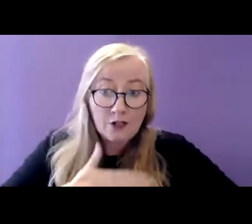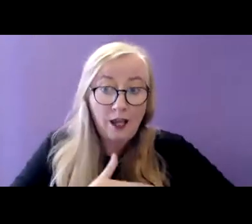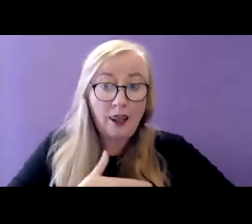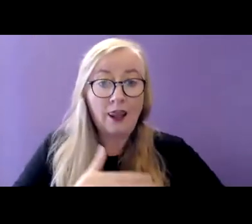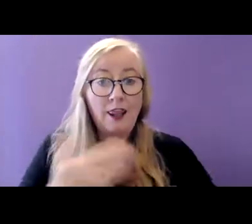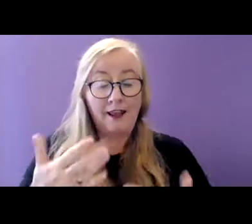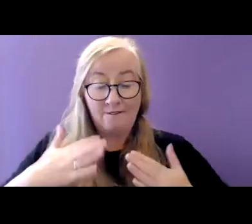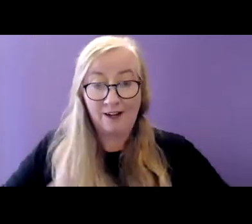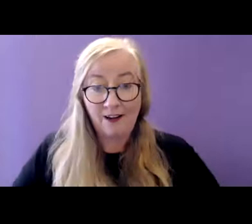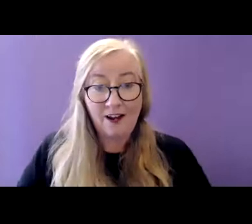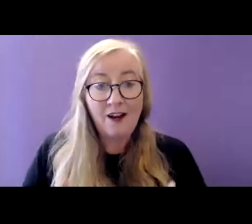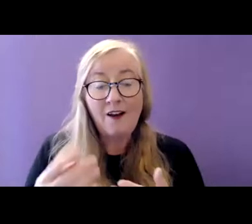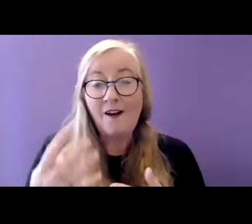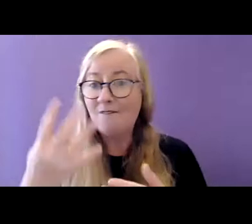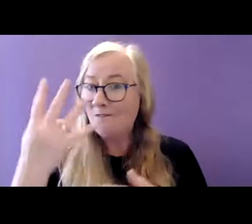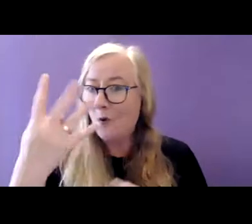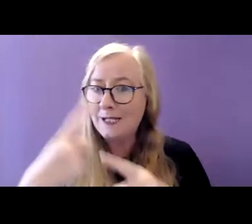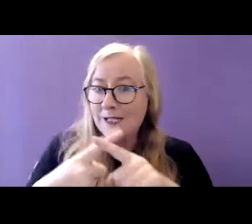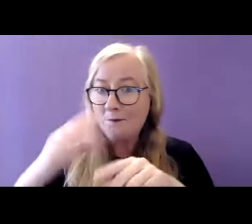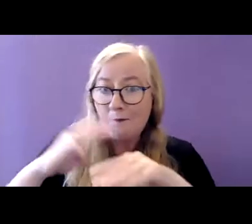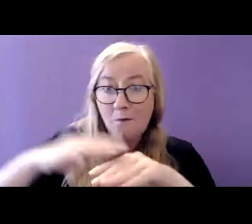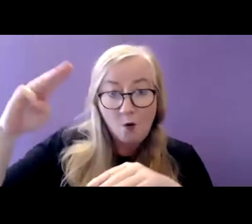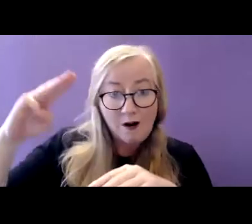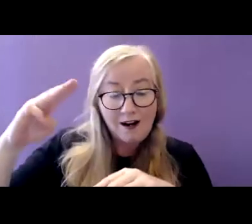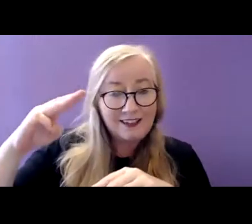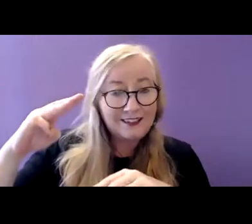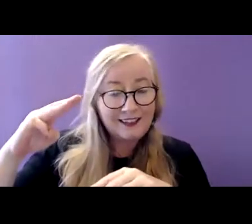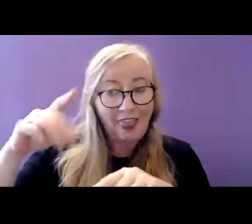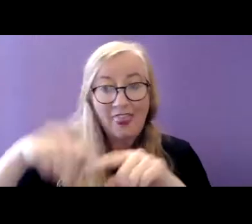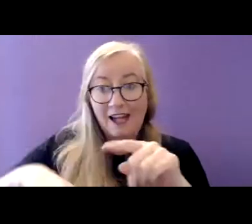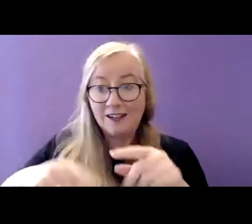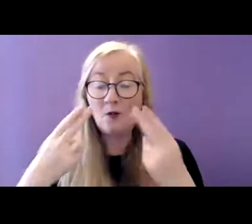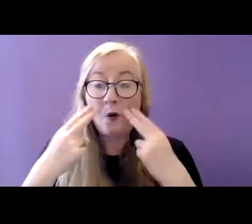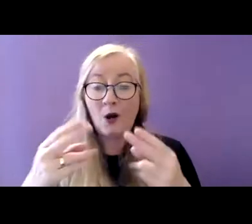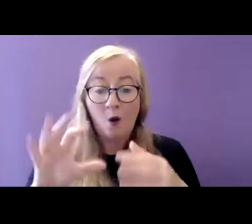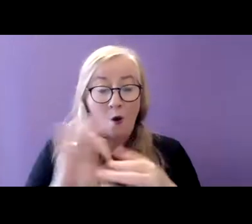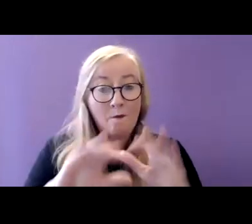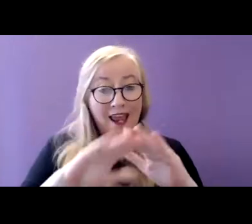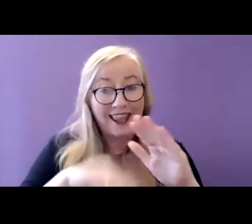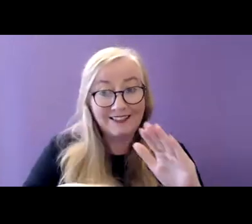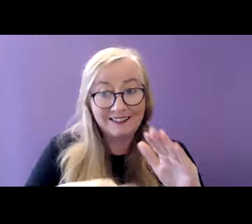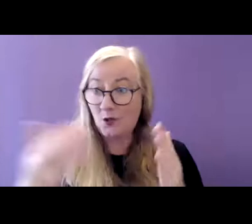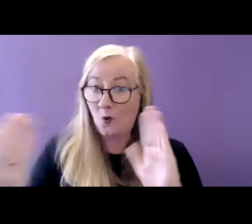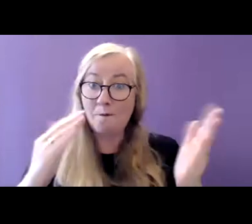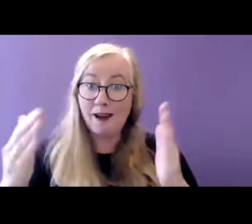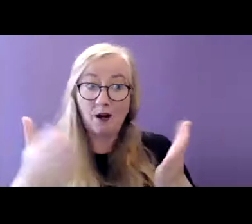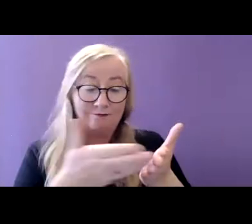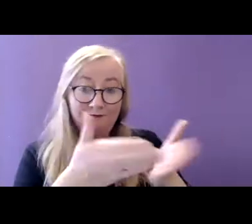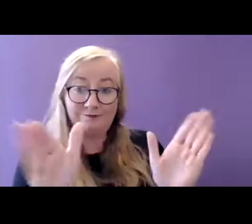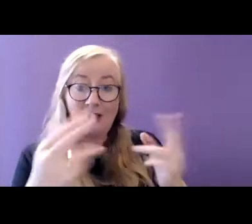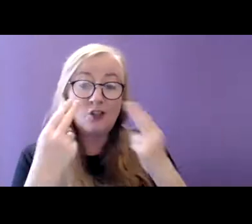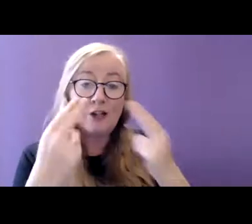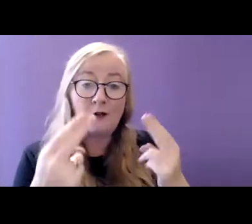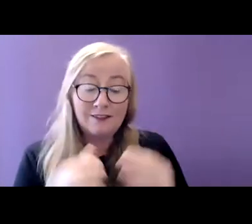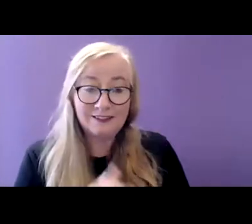4.6 times higher among the homeless population than among the general population. Mental health